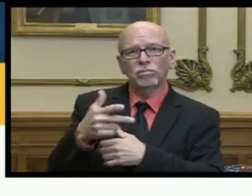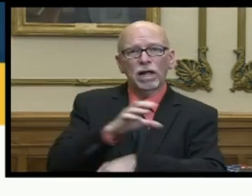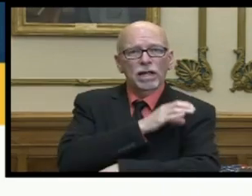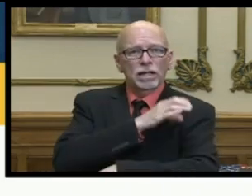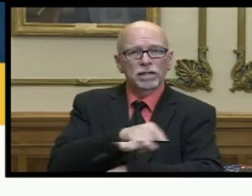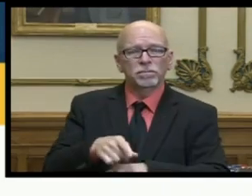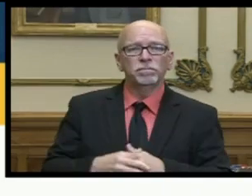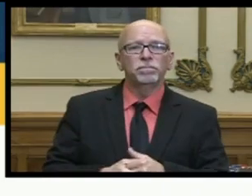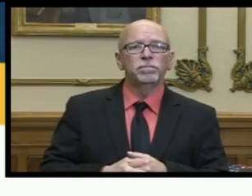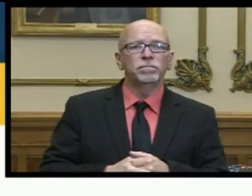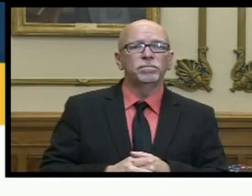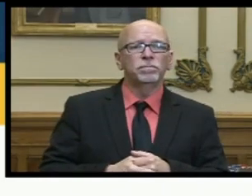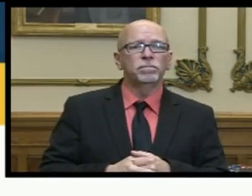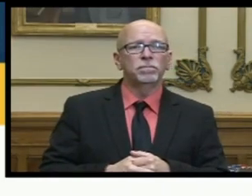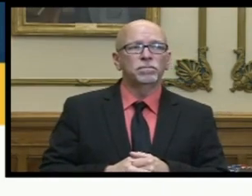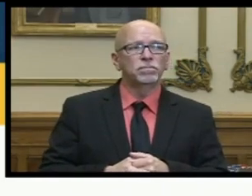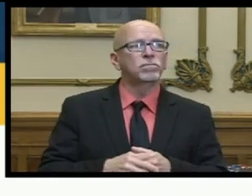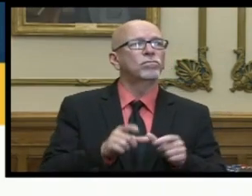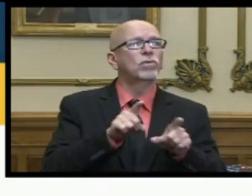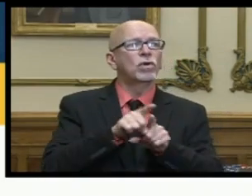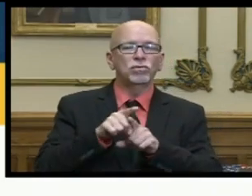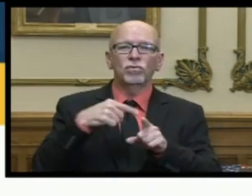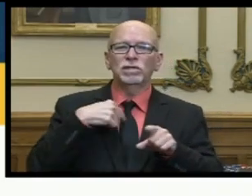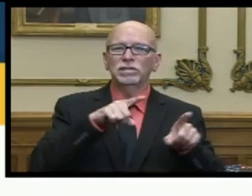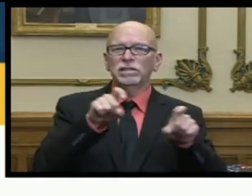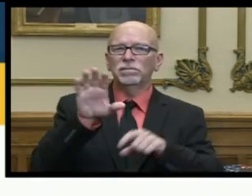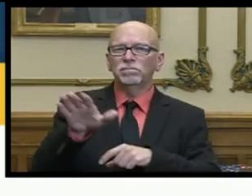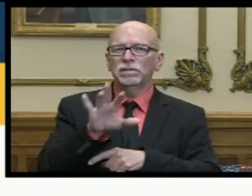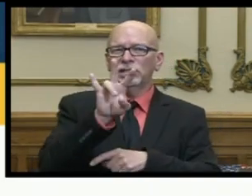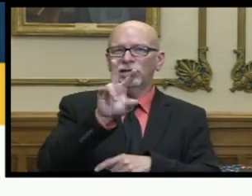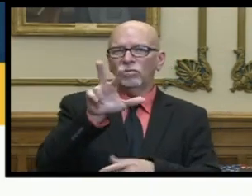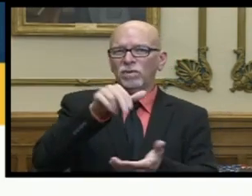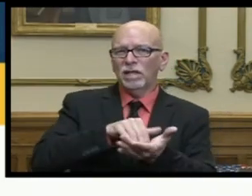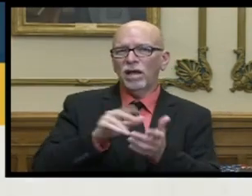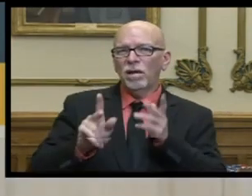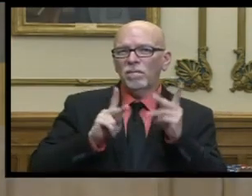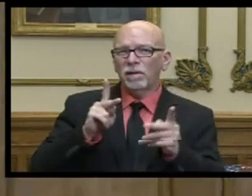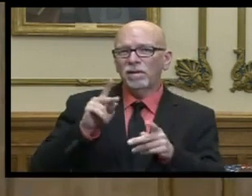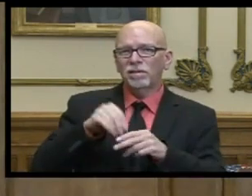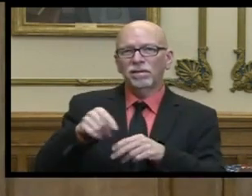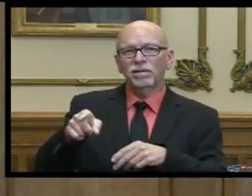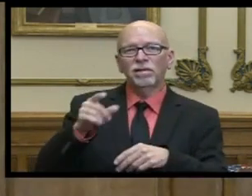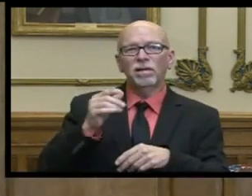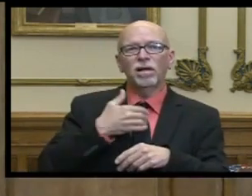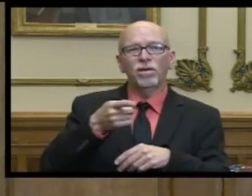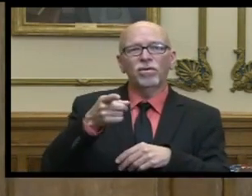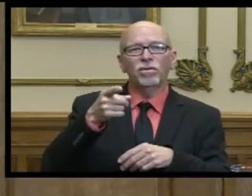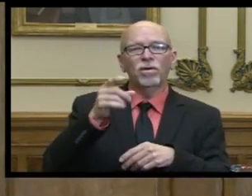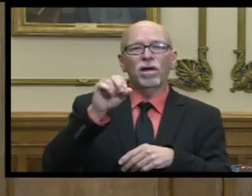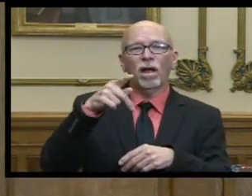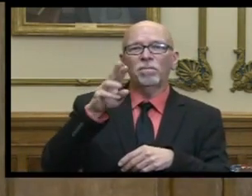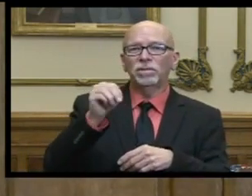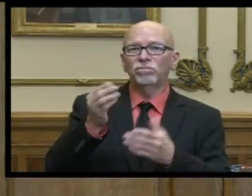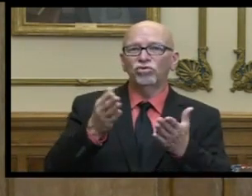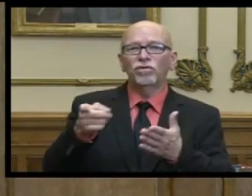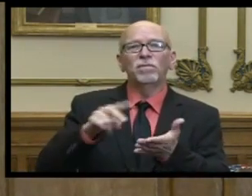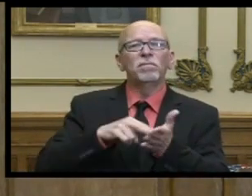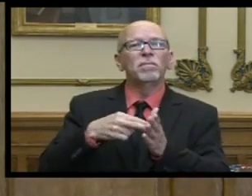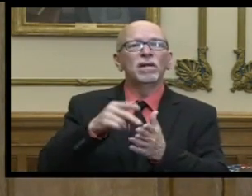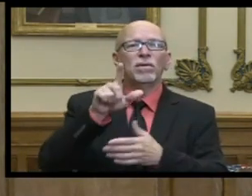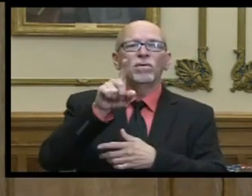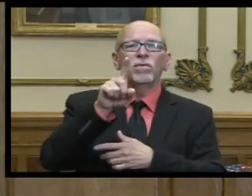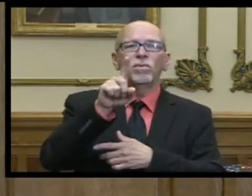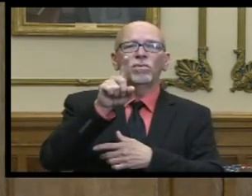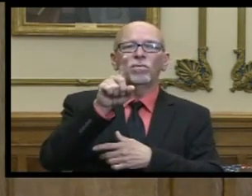we've also tested nearly 73 000 people through our partnership with optum serve that includes more than